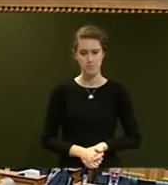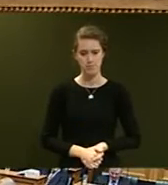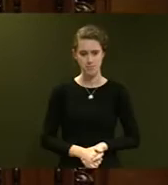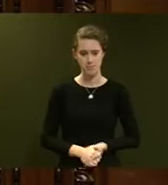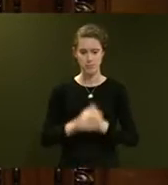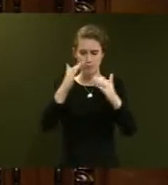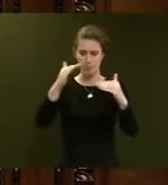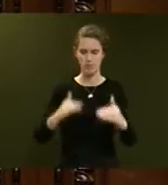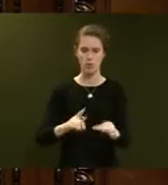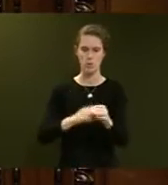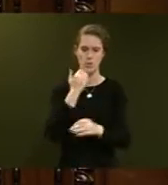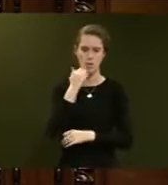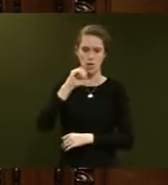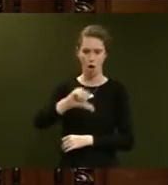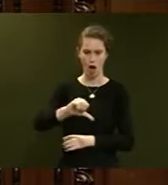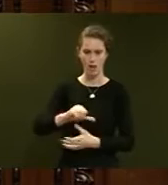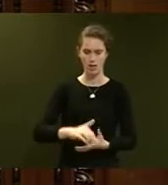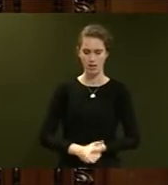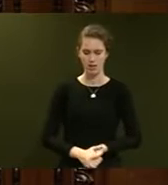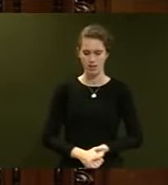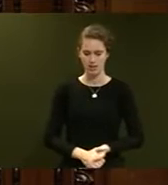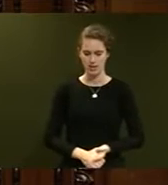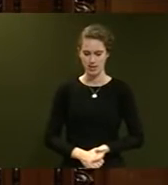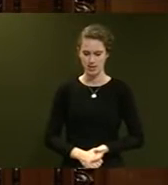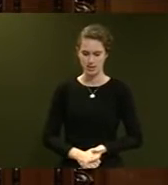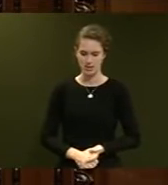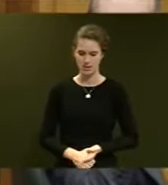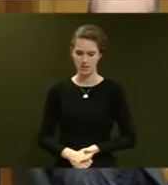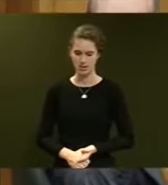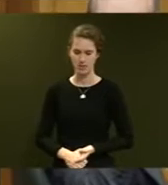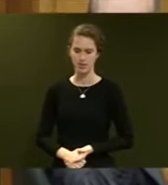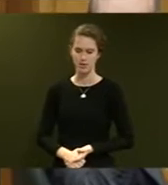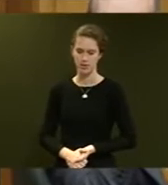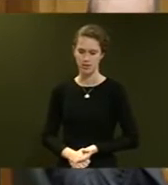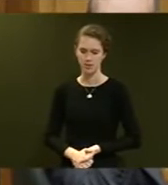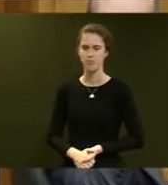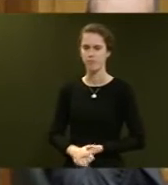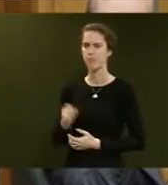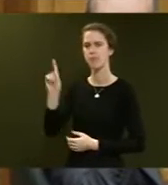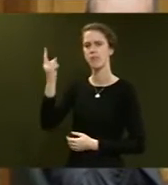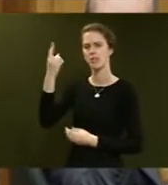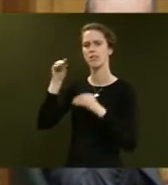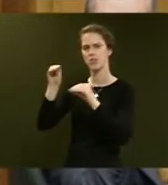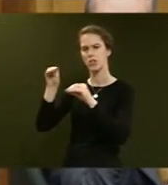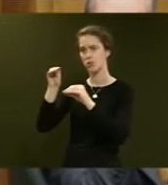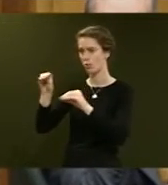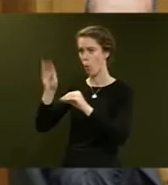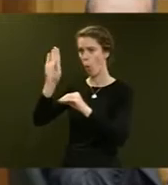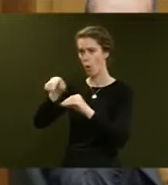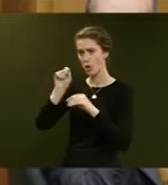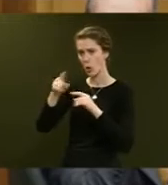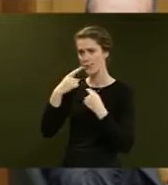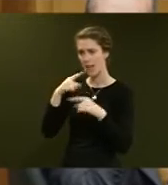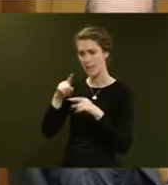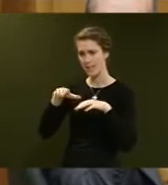Question number nine, the Honourable Nikki Kaye. Question to the Minister of Education. Does he stand by his statements